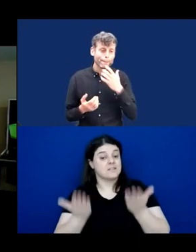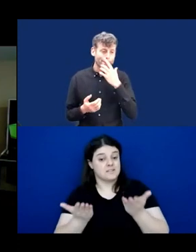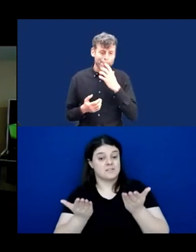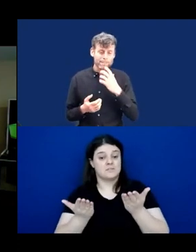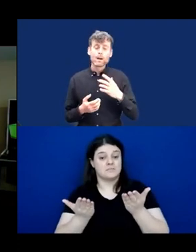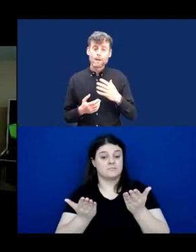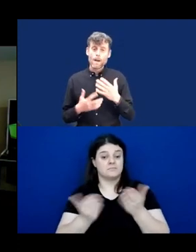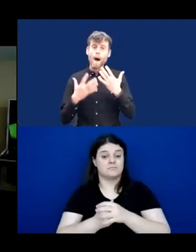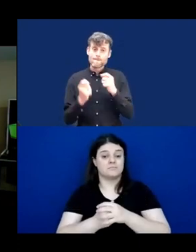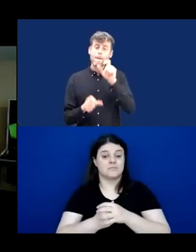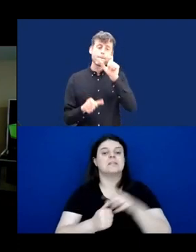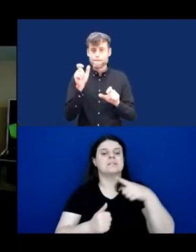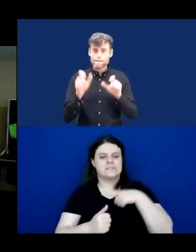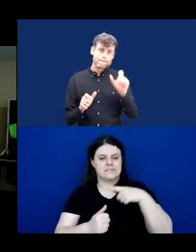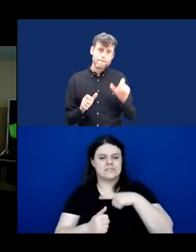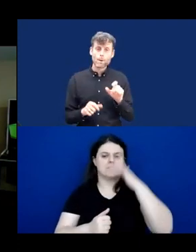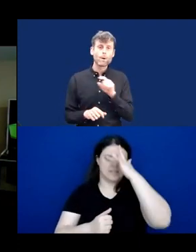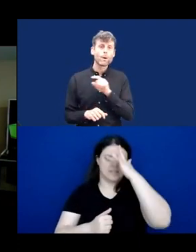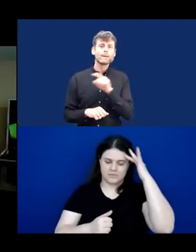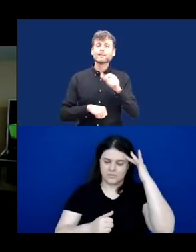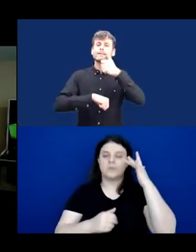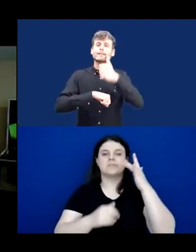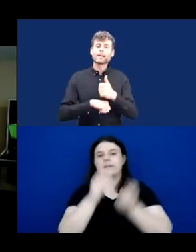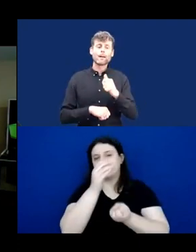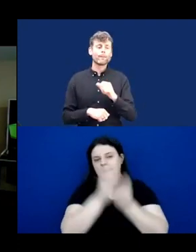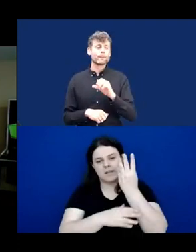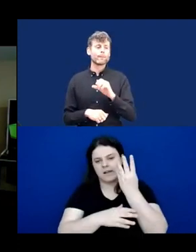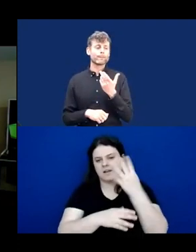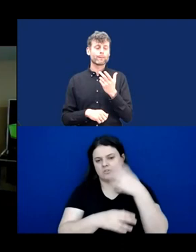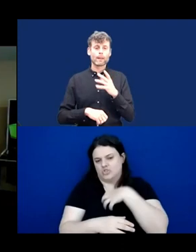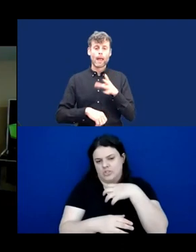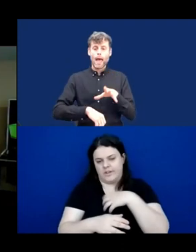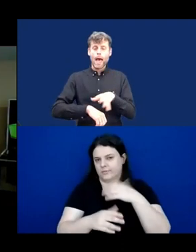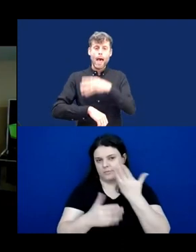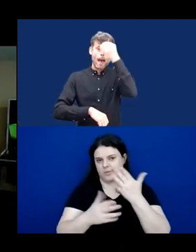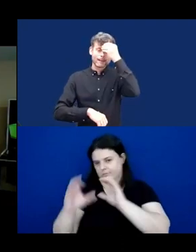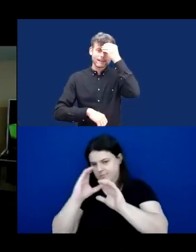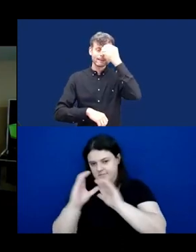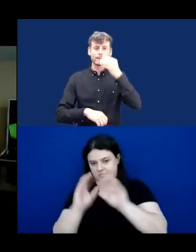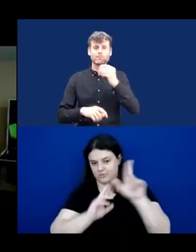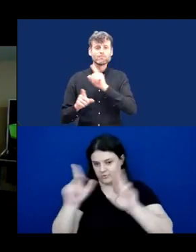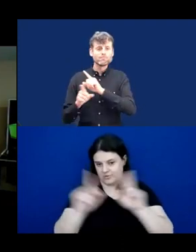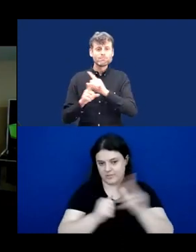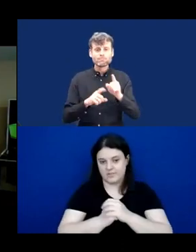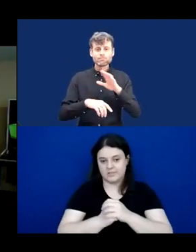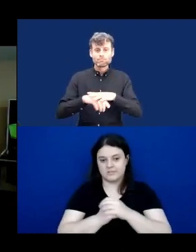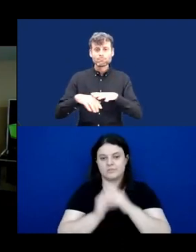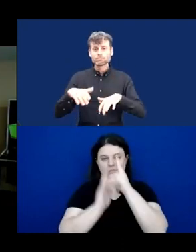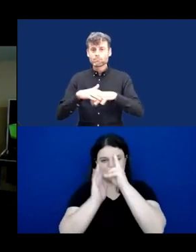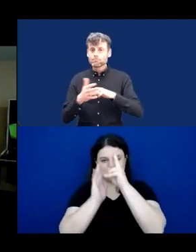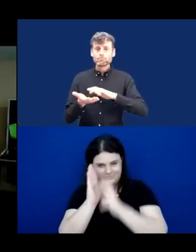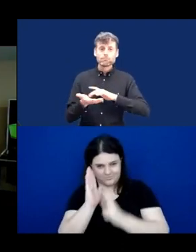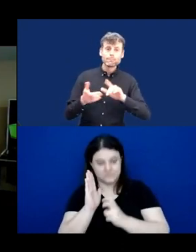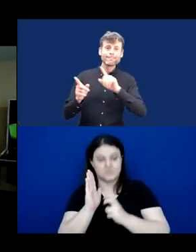people who developed code-based communication systems like haptics, for example. But those were really devised